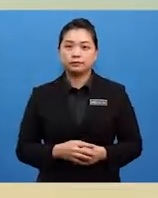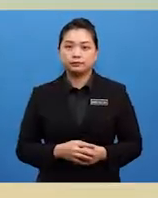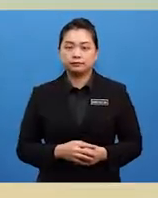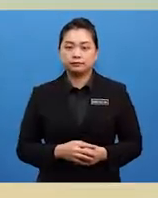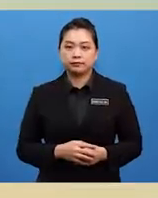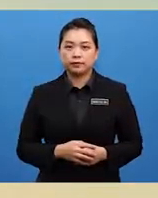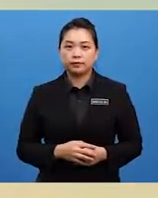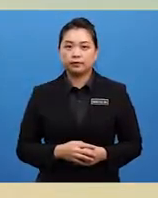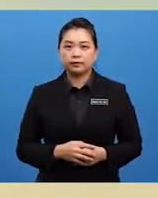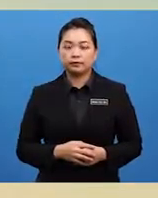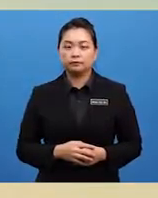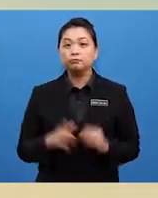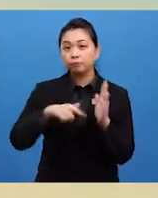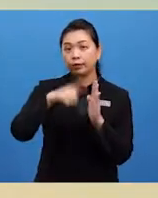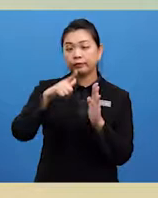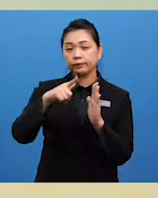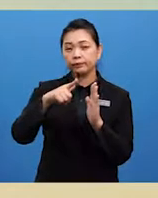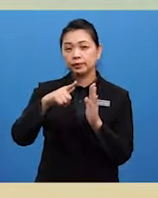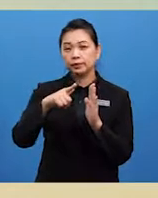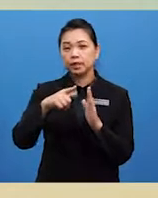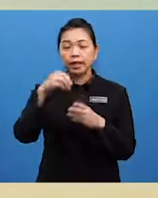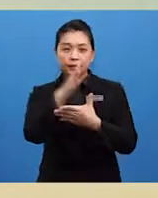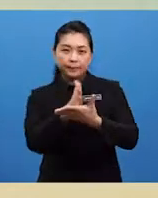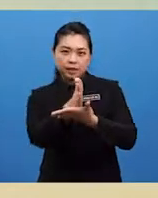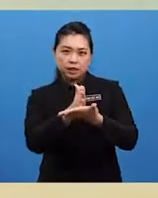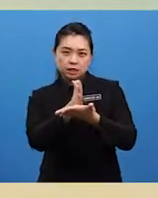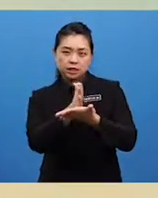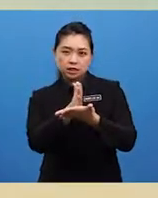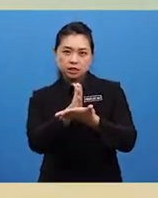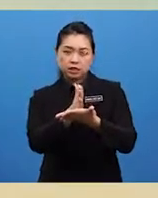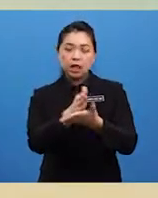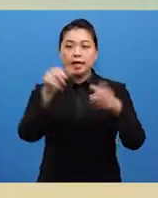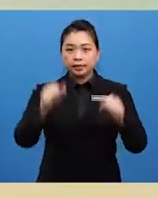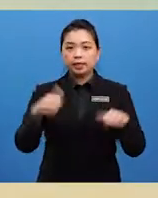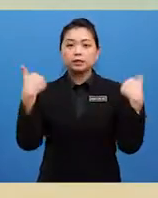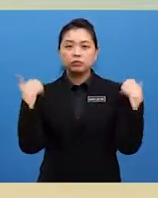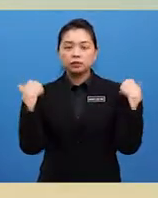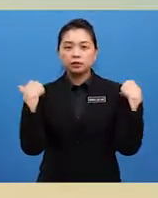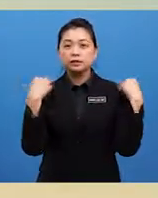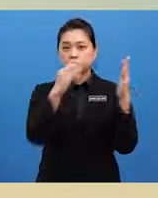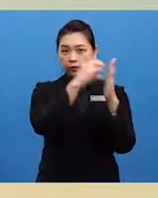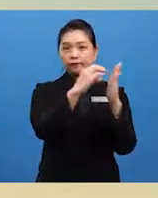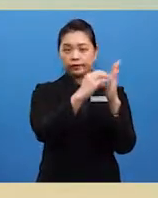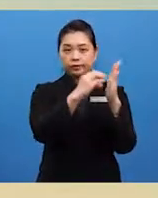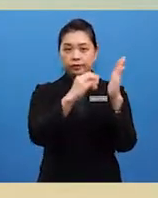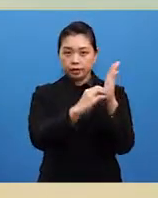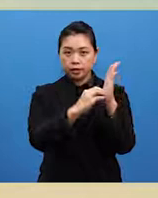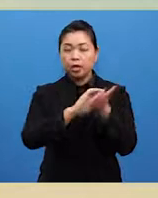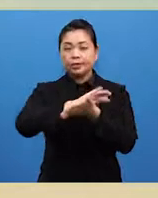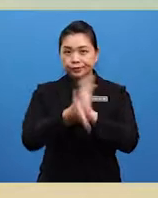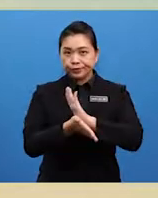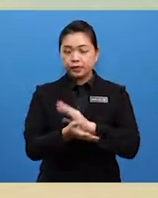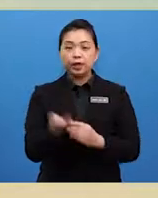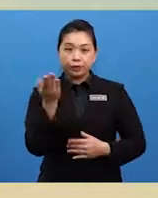Moreover, the middle section of a story can contain several paragraphs so that you can